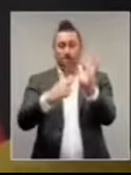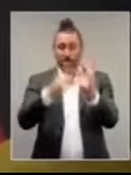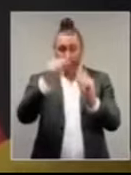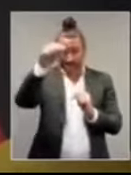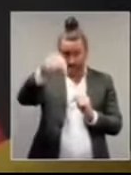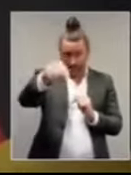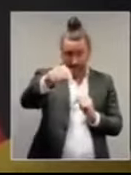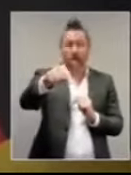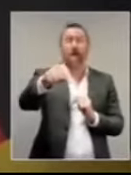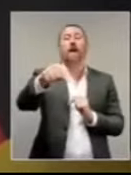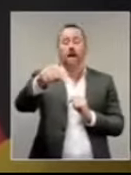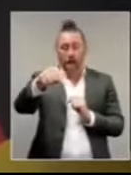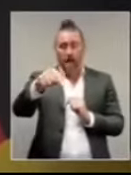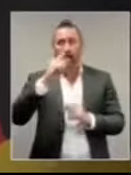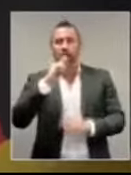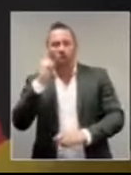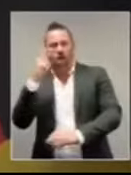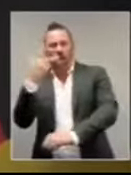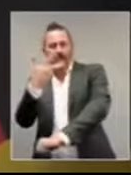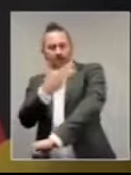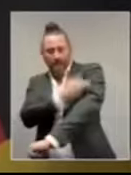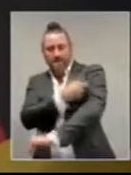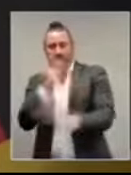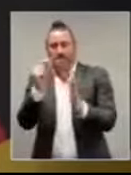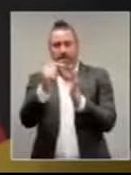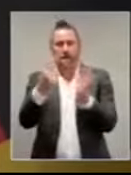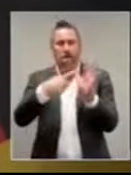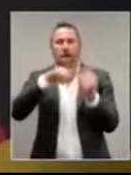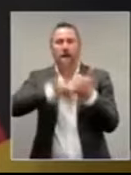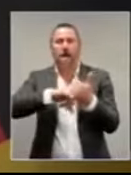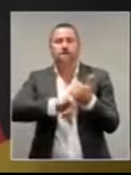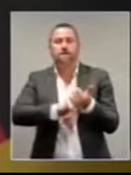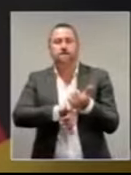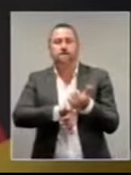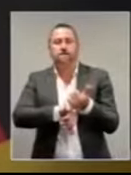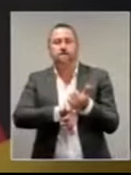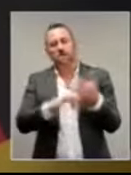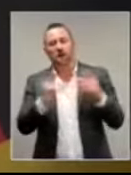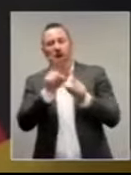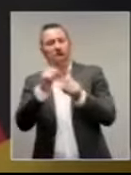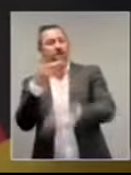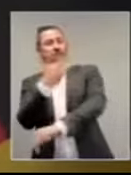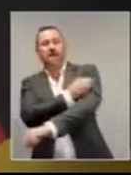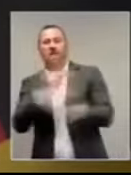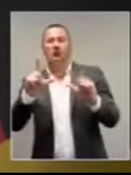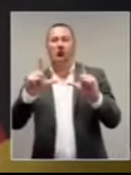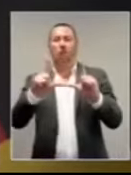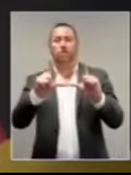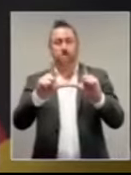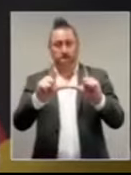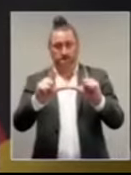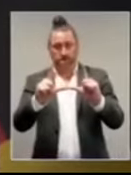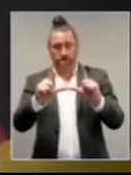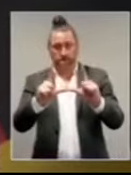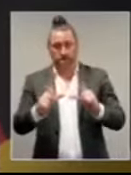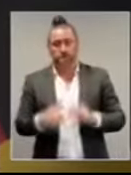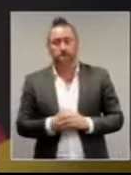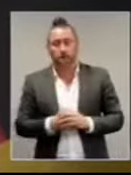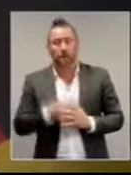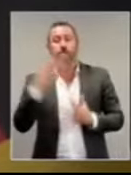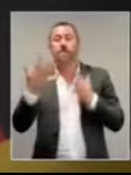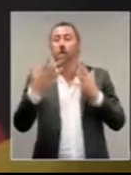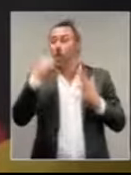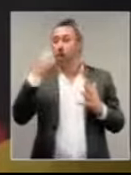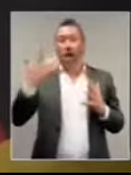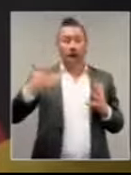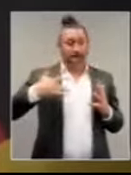pass system in the territory also only residents and essential workers